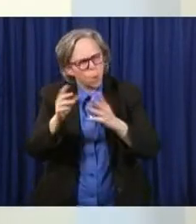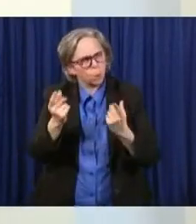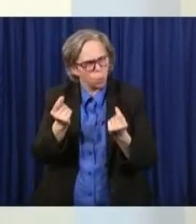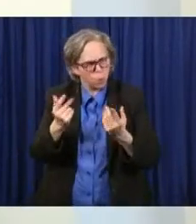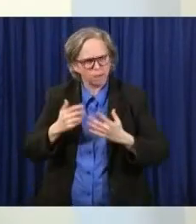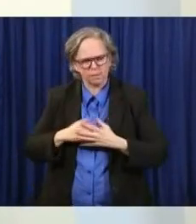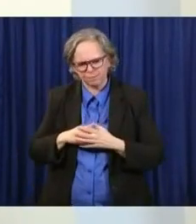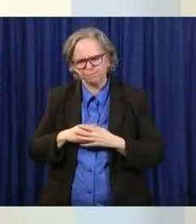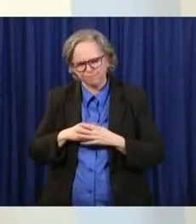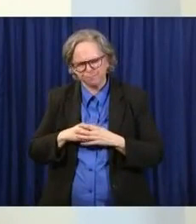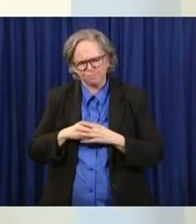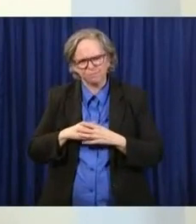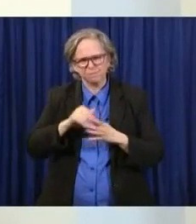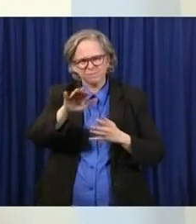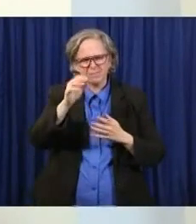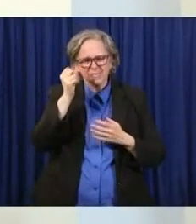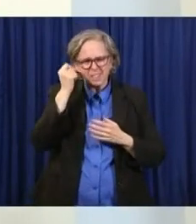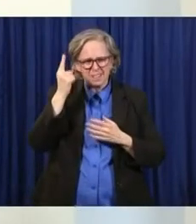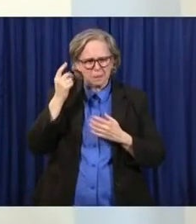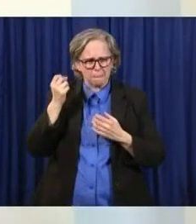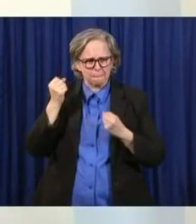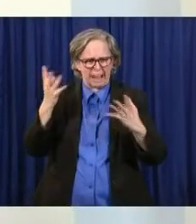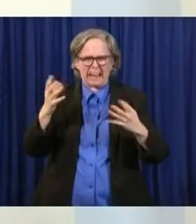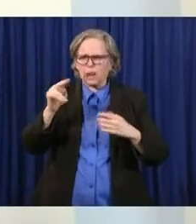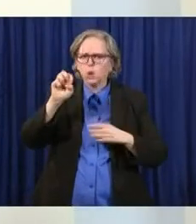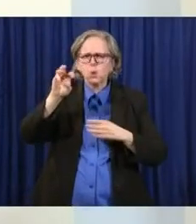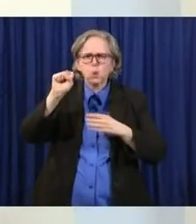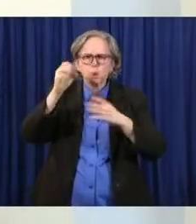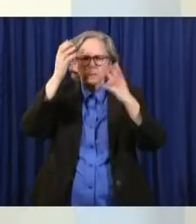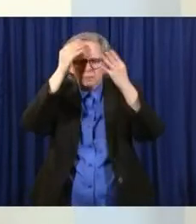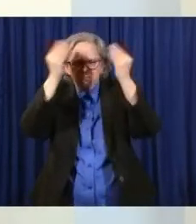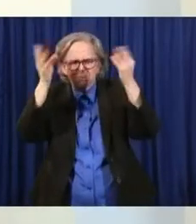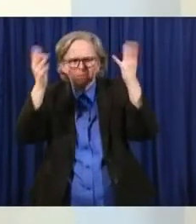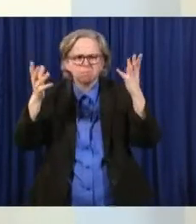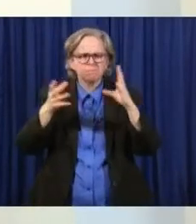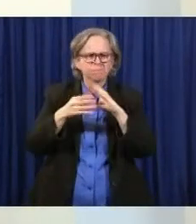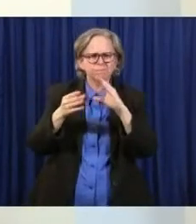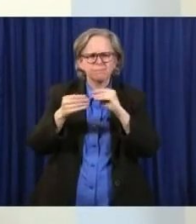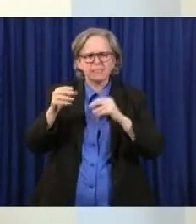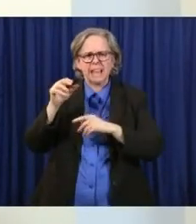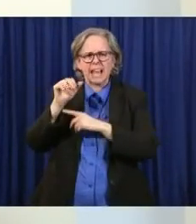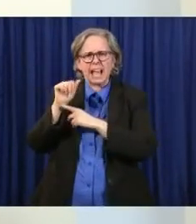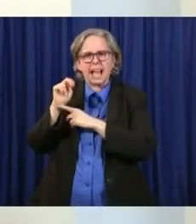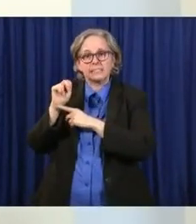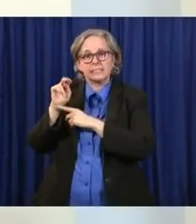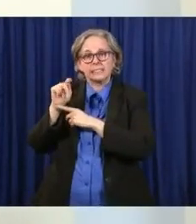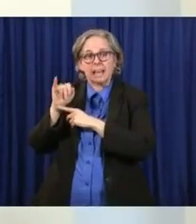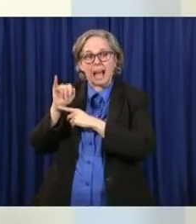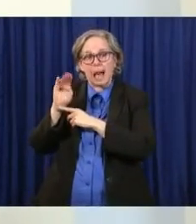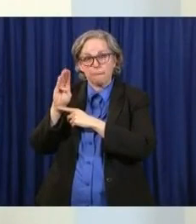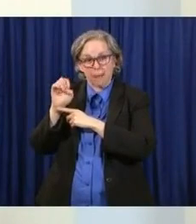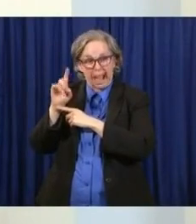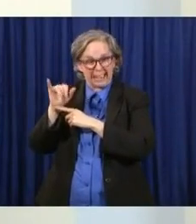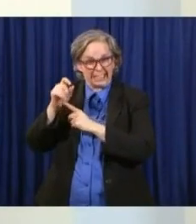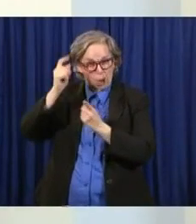news about the misuse of antibody testing, much of it that wasn't really vetted very well, and is